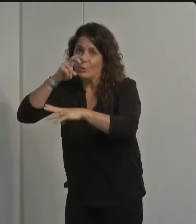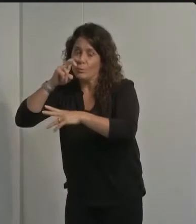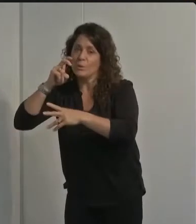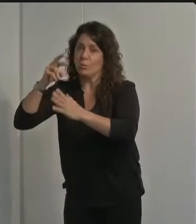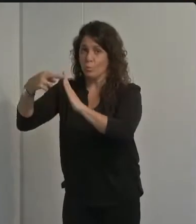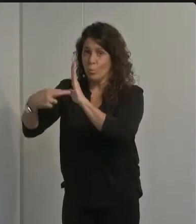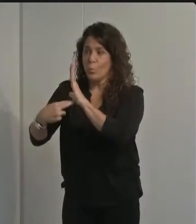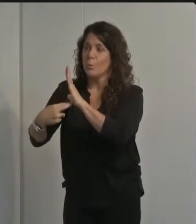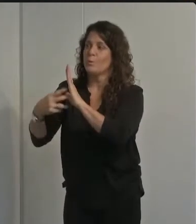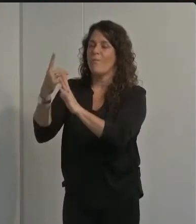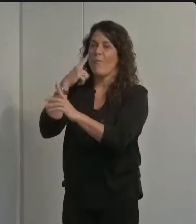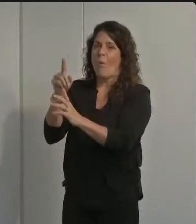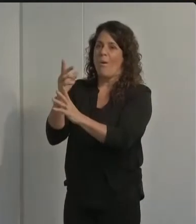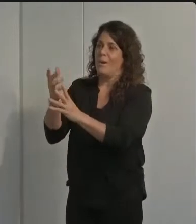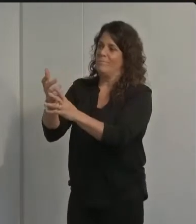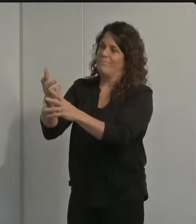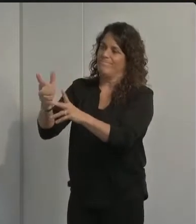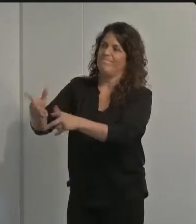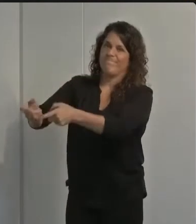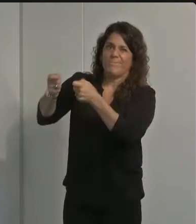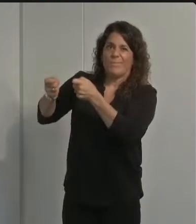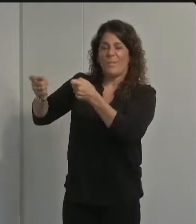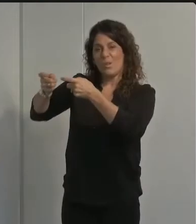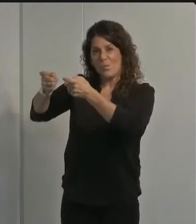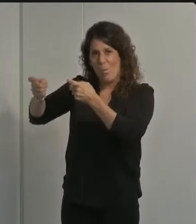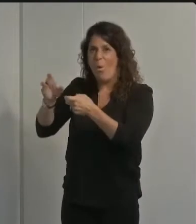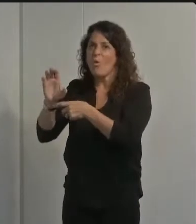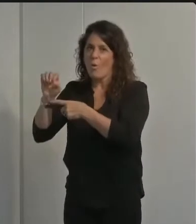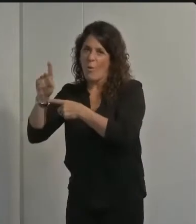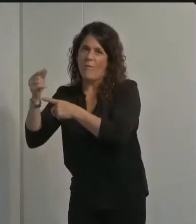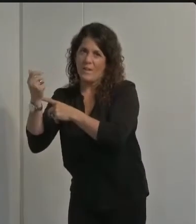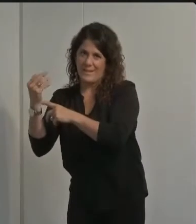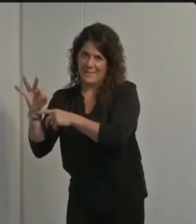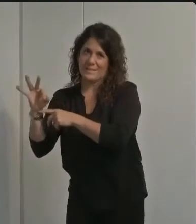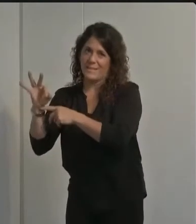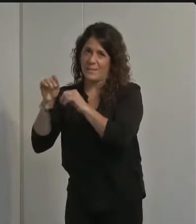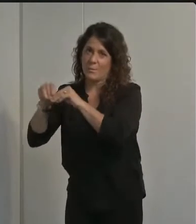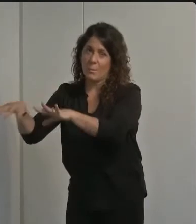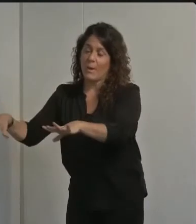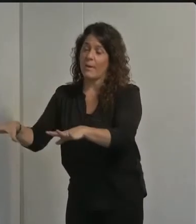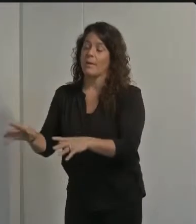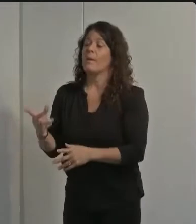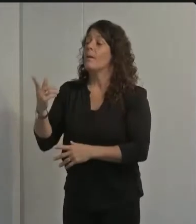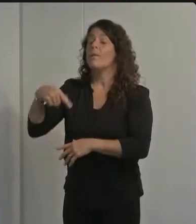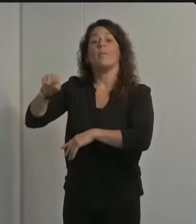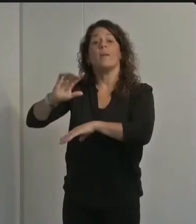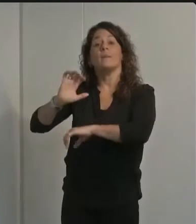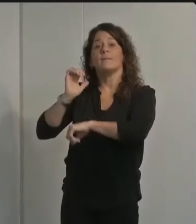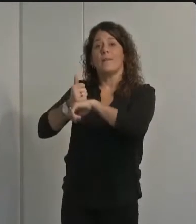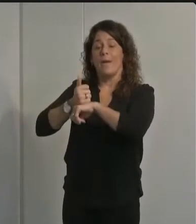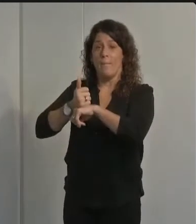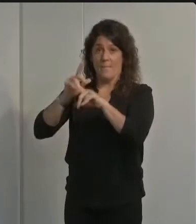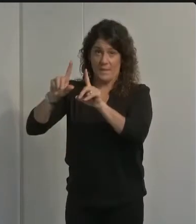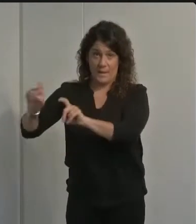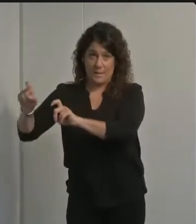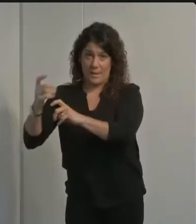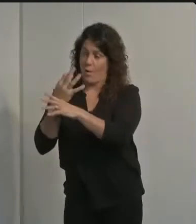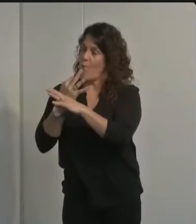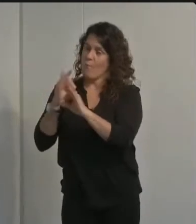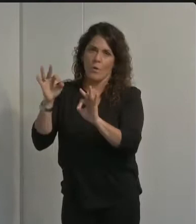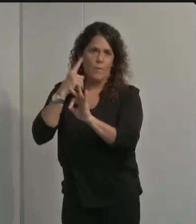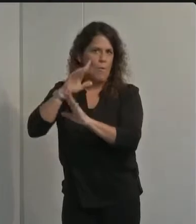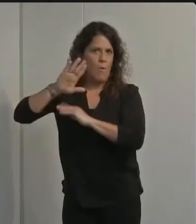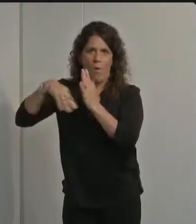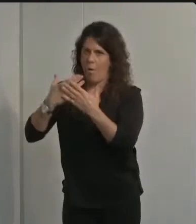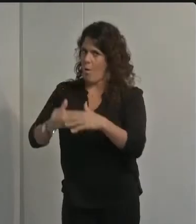isla vista community the public health department has set up a testing site in the isla vista community free to all residents ucsb